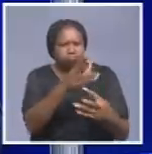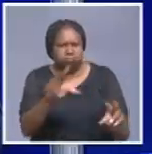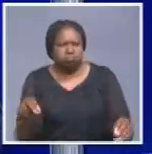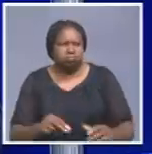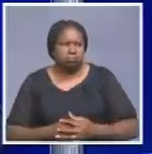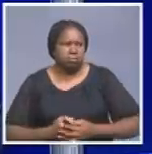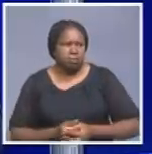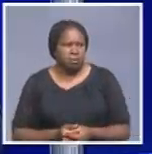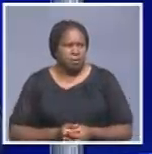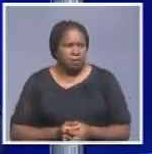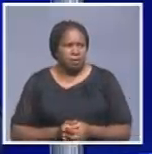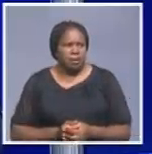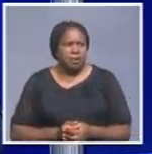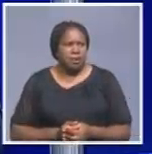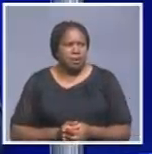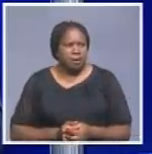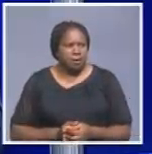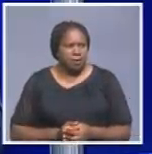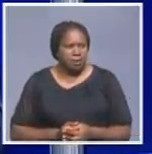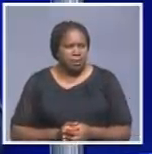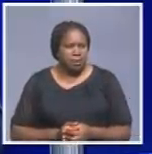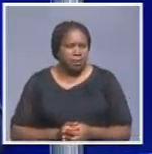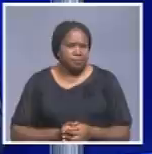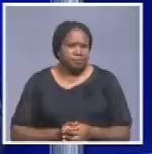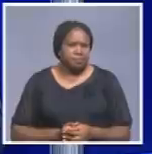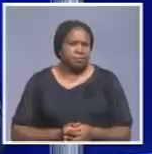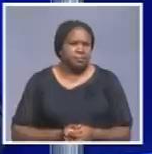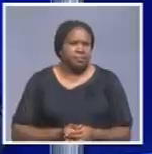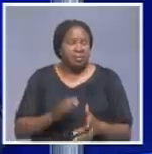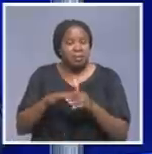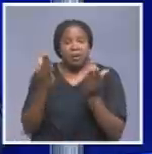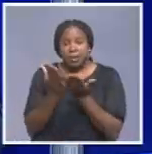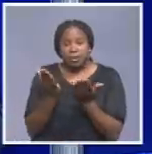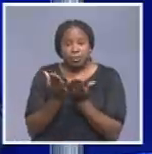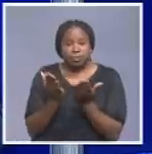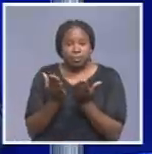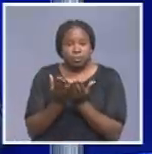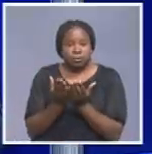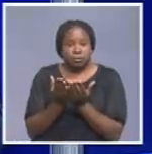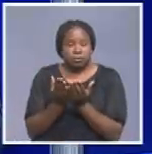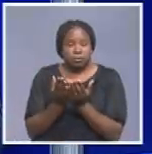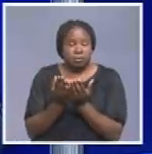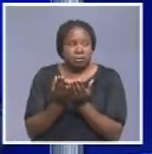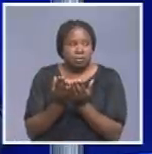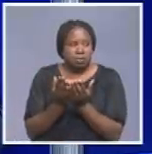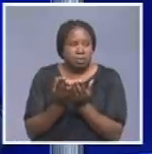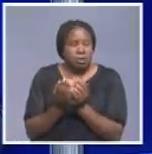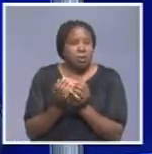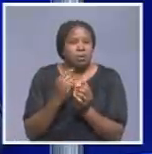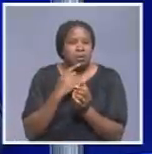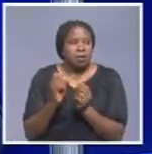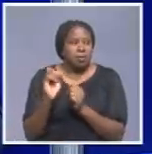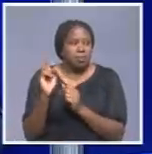goes in and nobody goes out. Now, with regard to the school, it was established that one